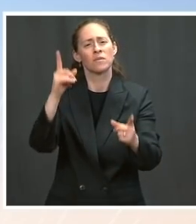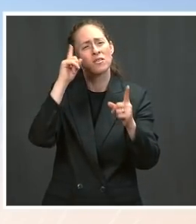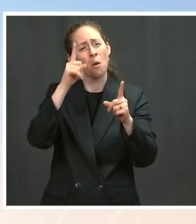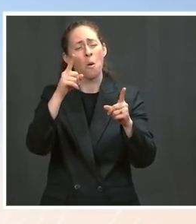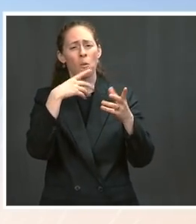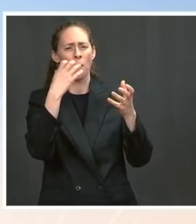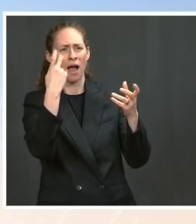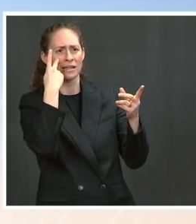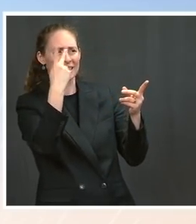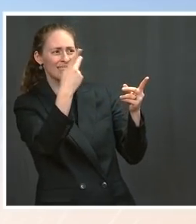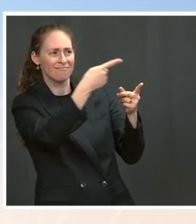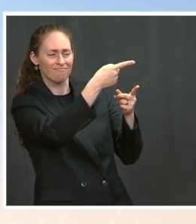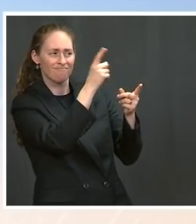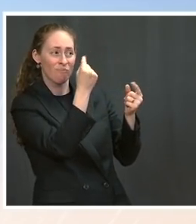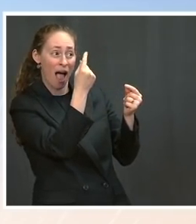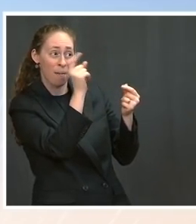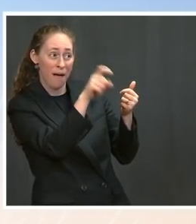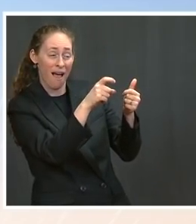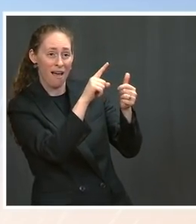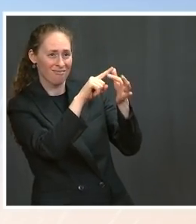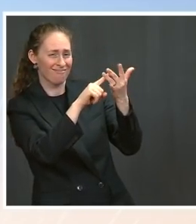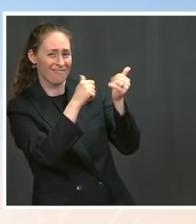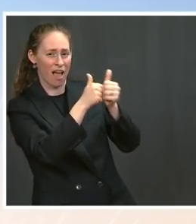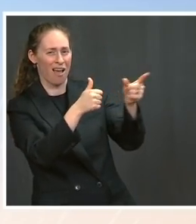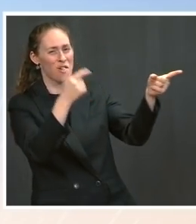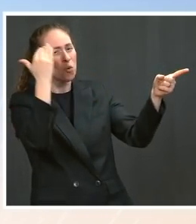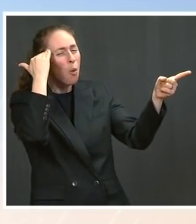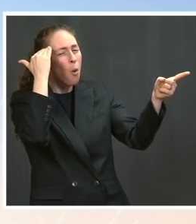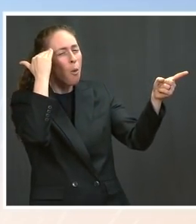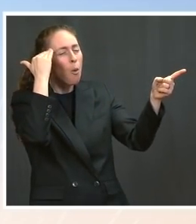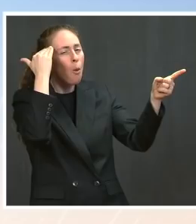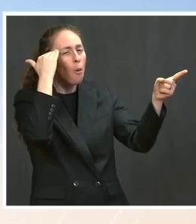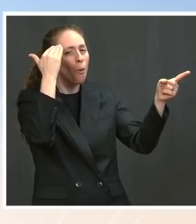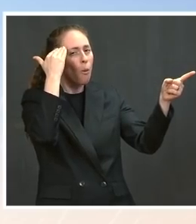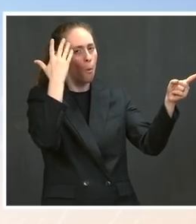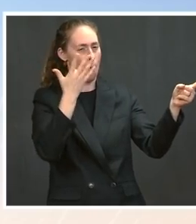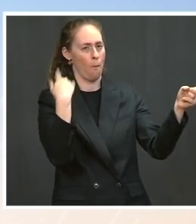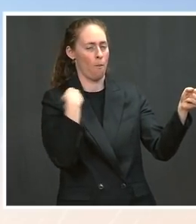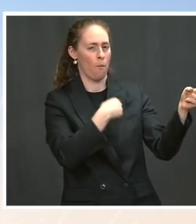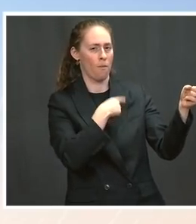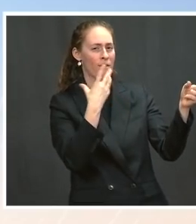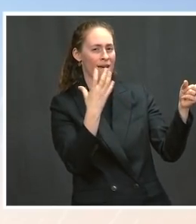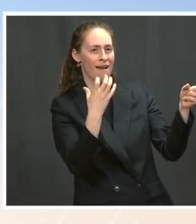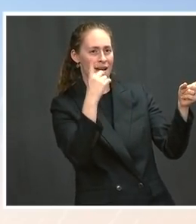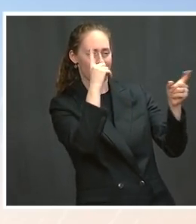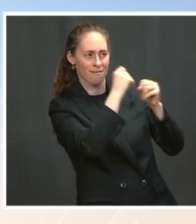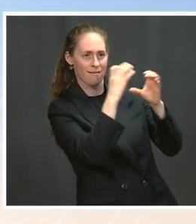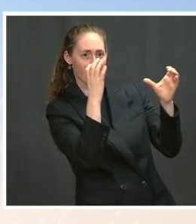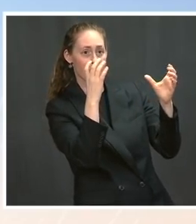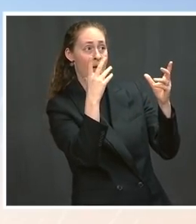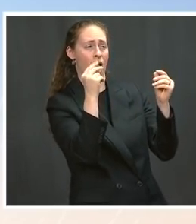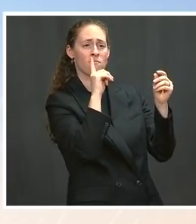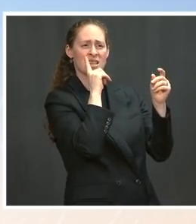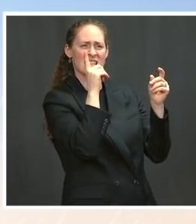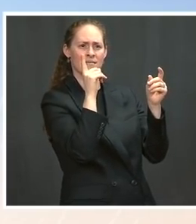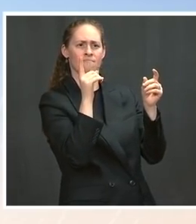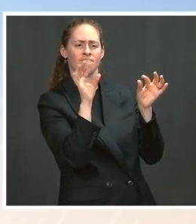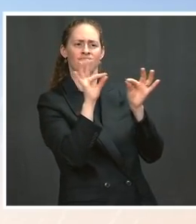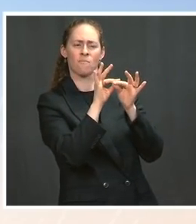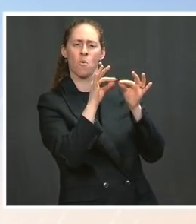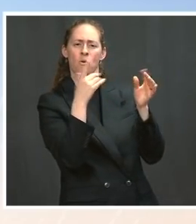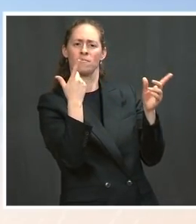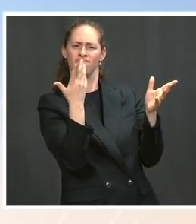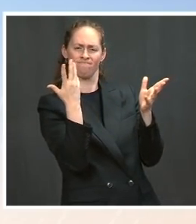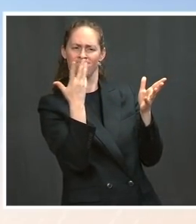back into compliance. Returning to the deal, as you know, would require Iran to significantly roll back its nuclear program and block every